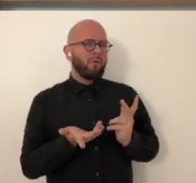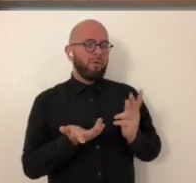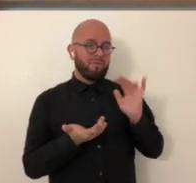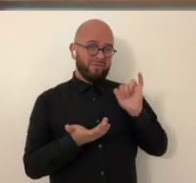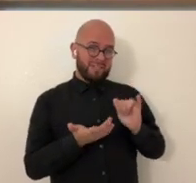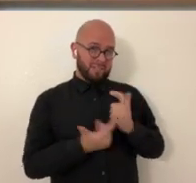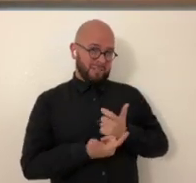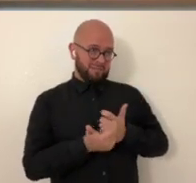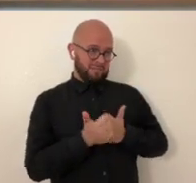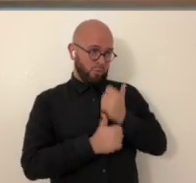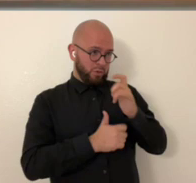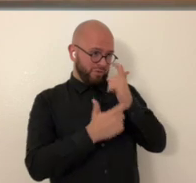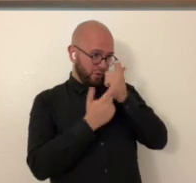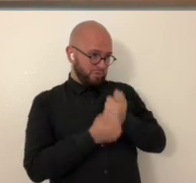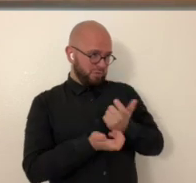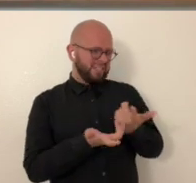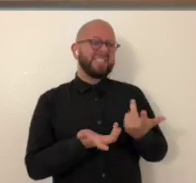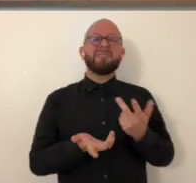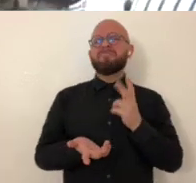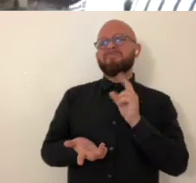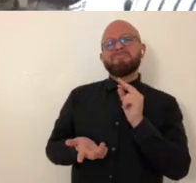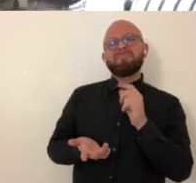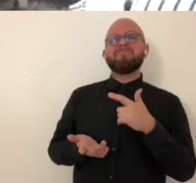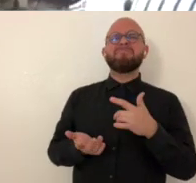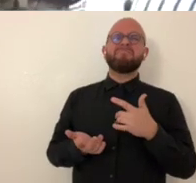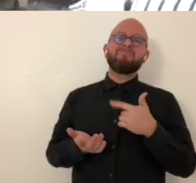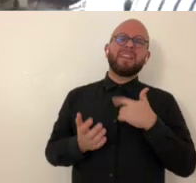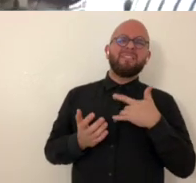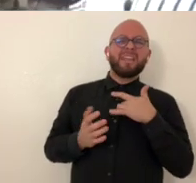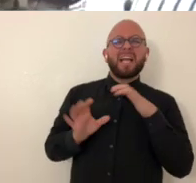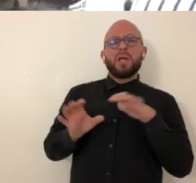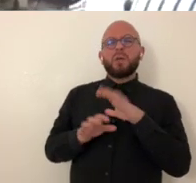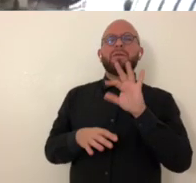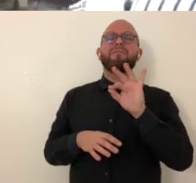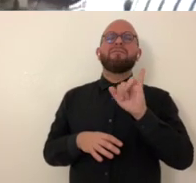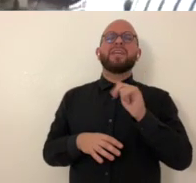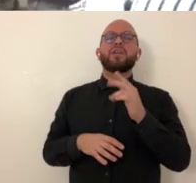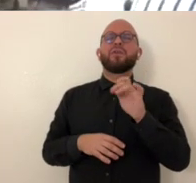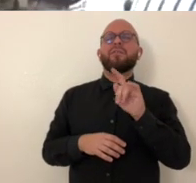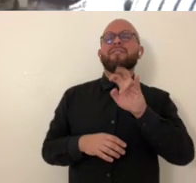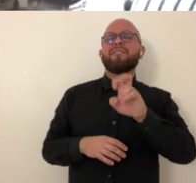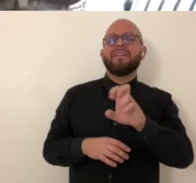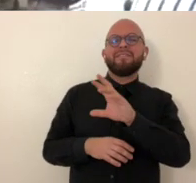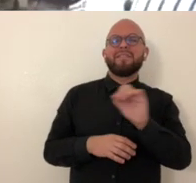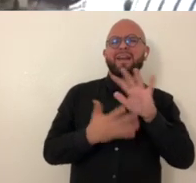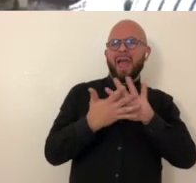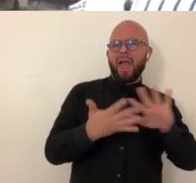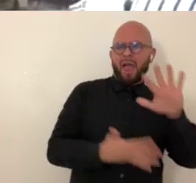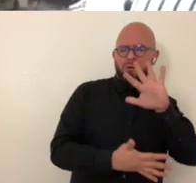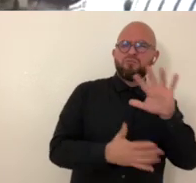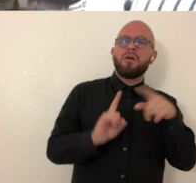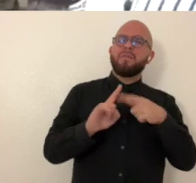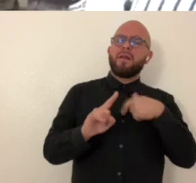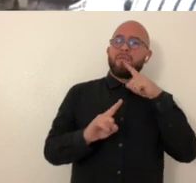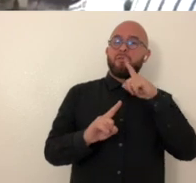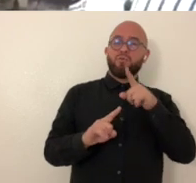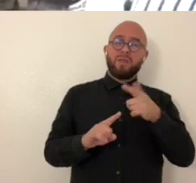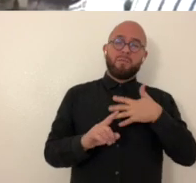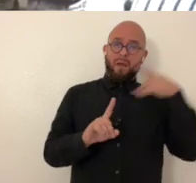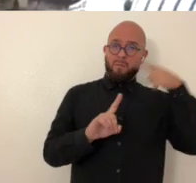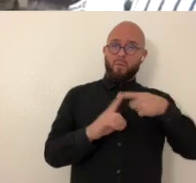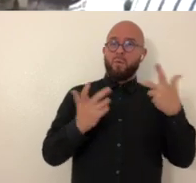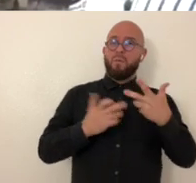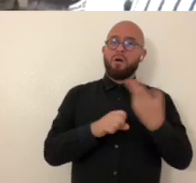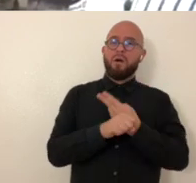been based on people um yes um is that most of your interest not necessarily i do some figurative i do some